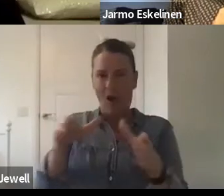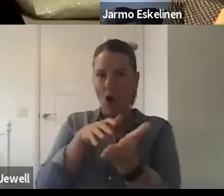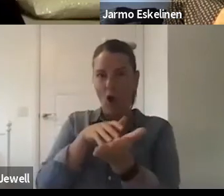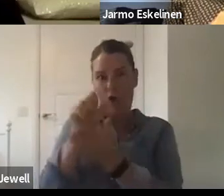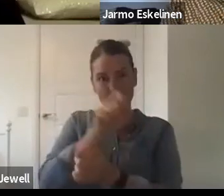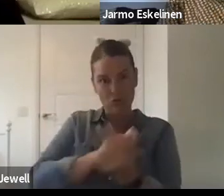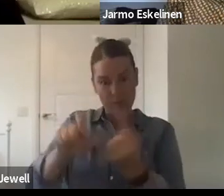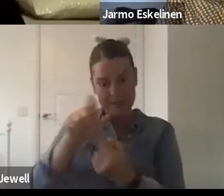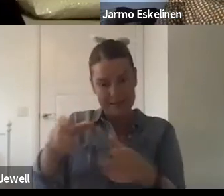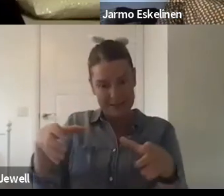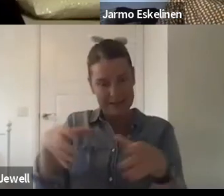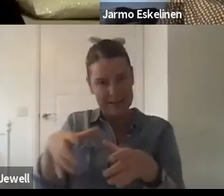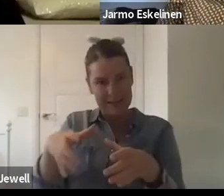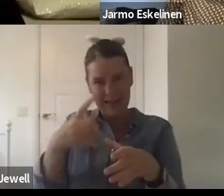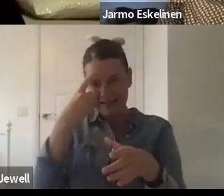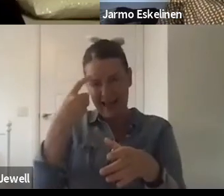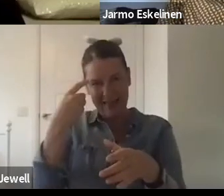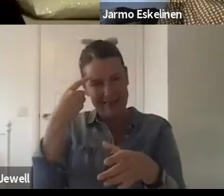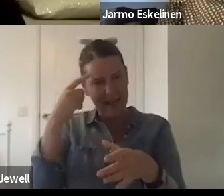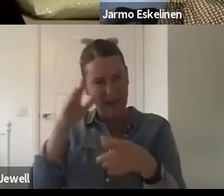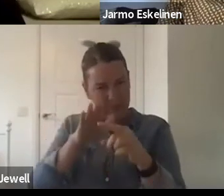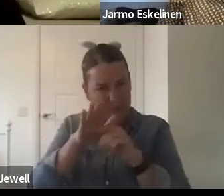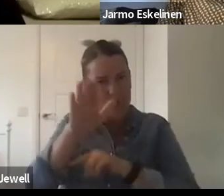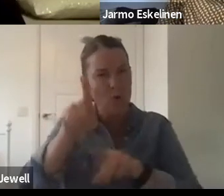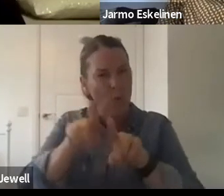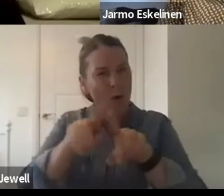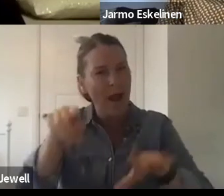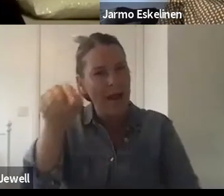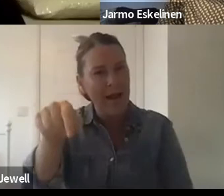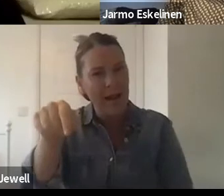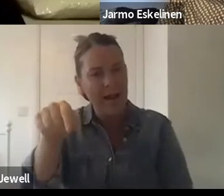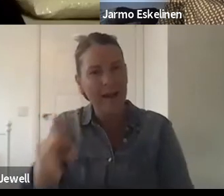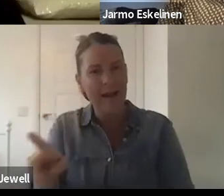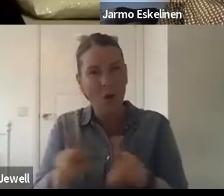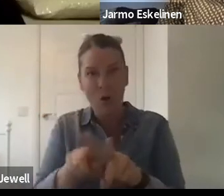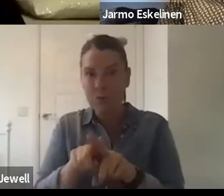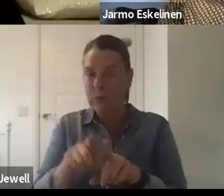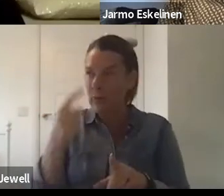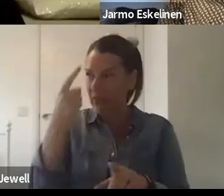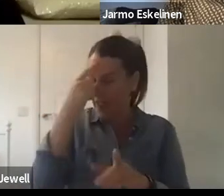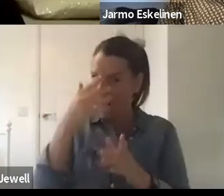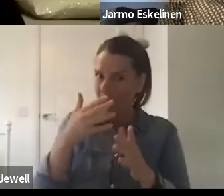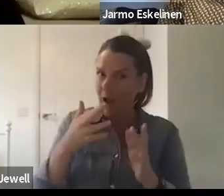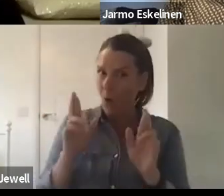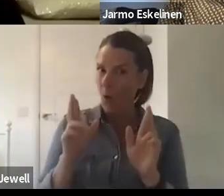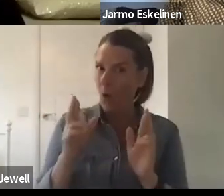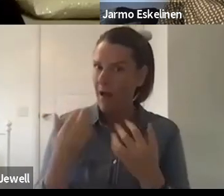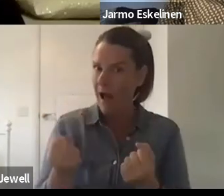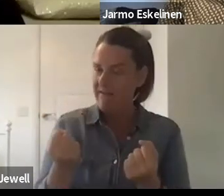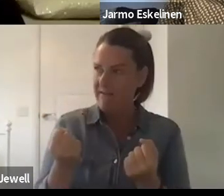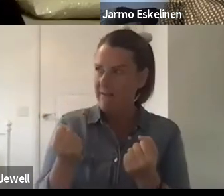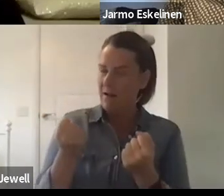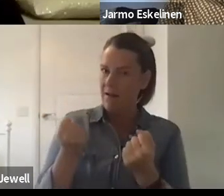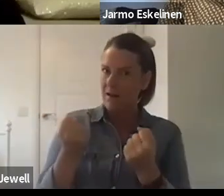COVID life sufficiently and maintain enough sense of cultural hope to look forward in regard to